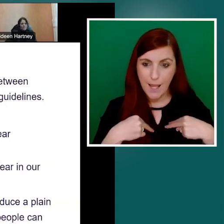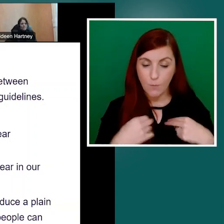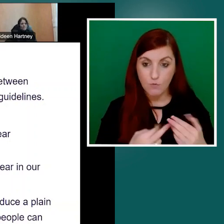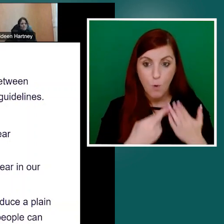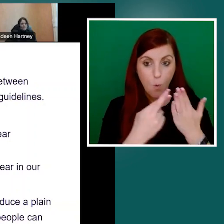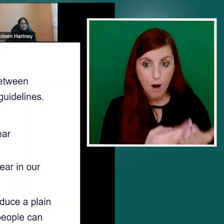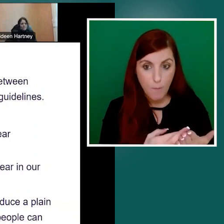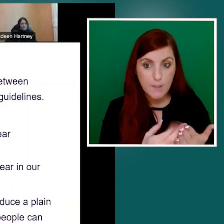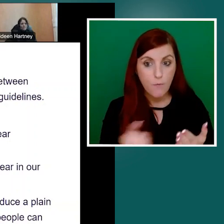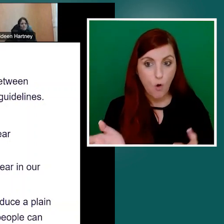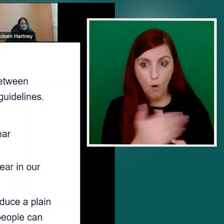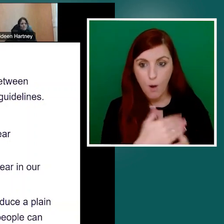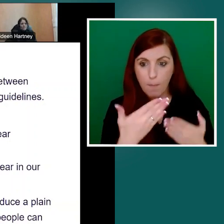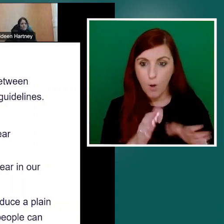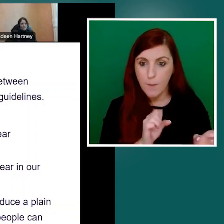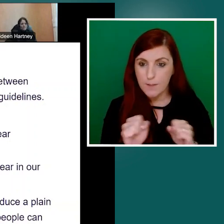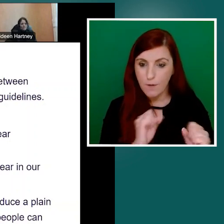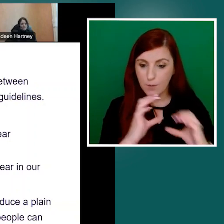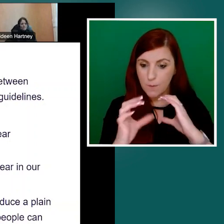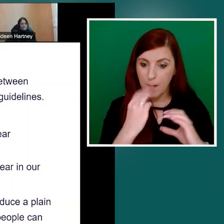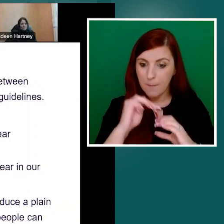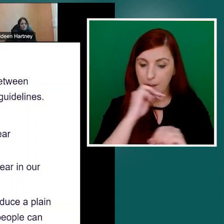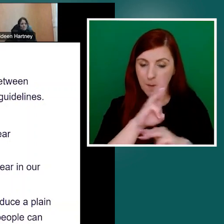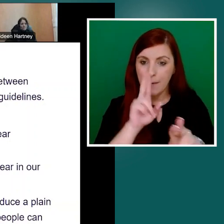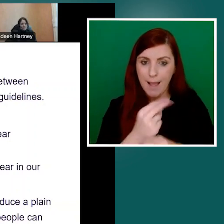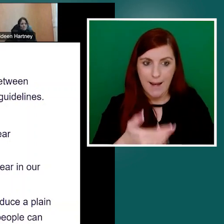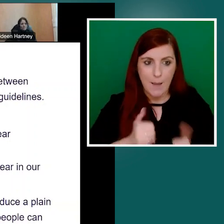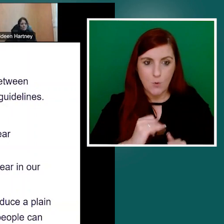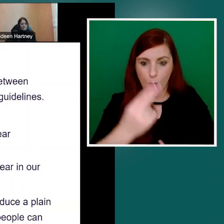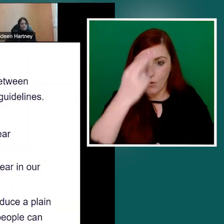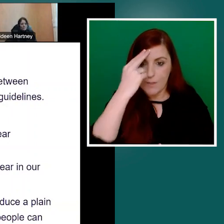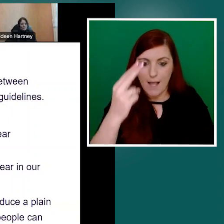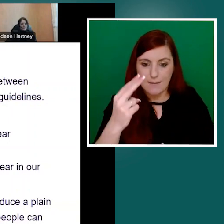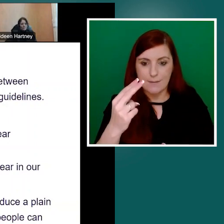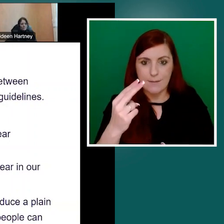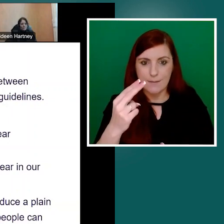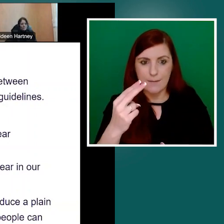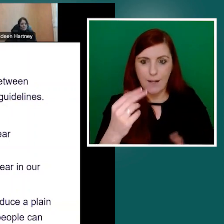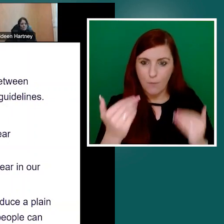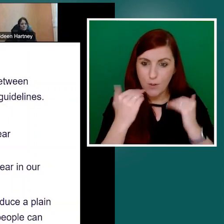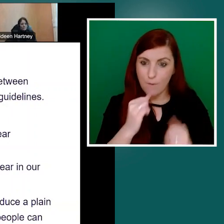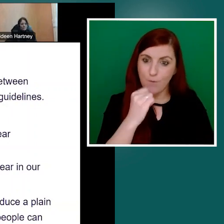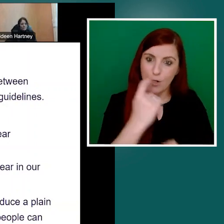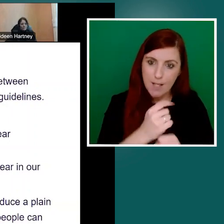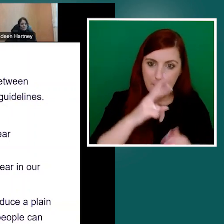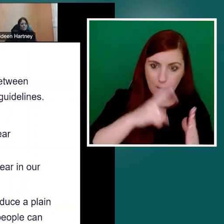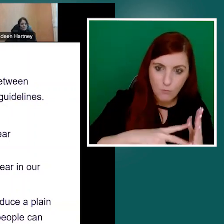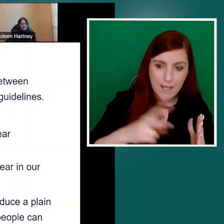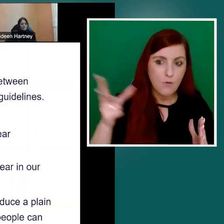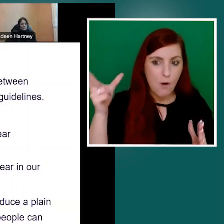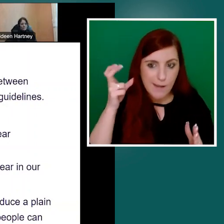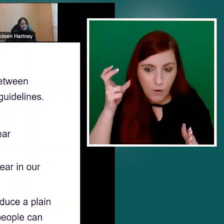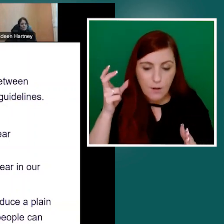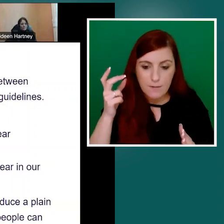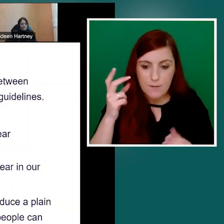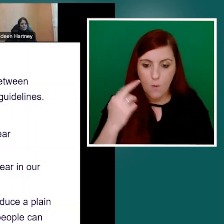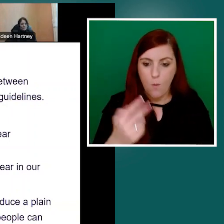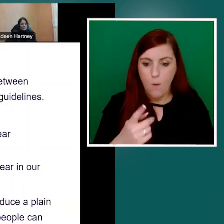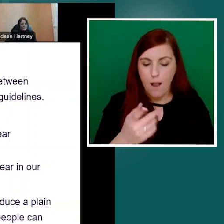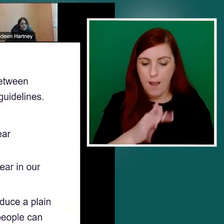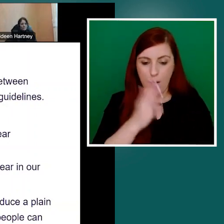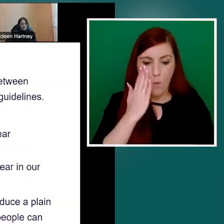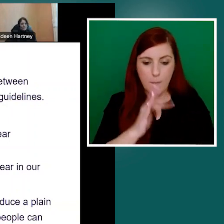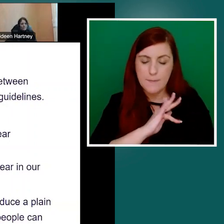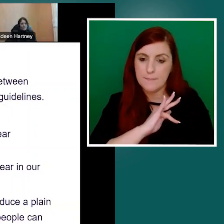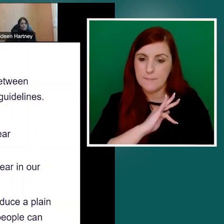they read or hear it. I would be advocating having previously worked in the Irish language space and that we would